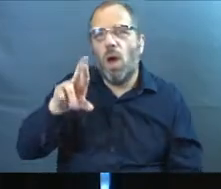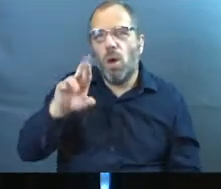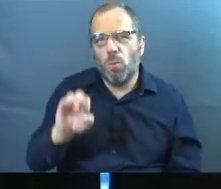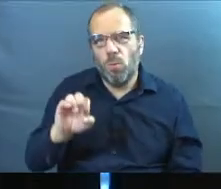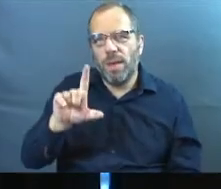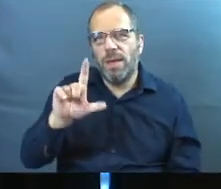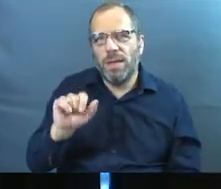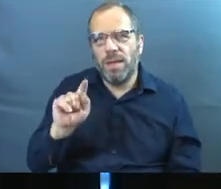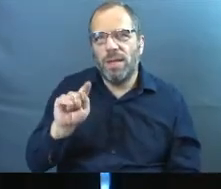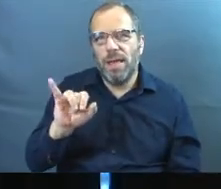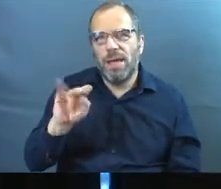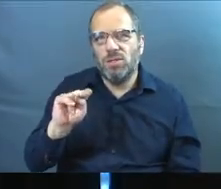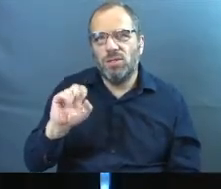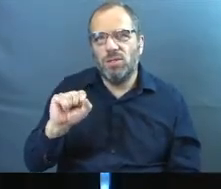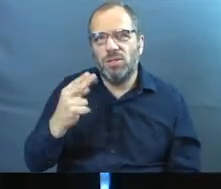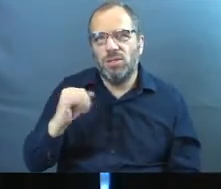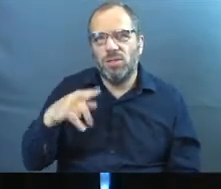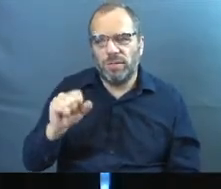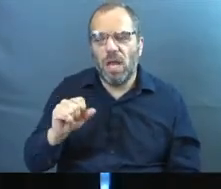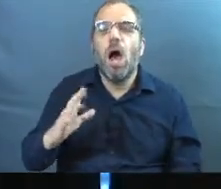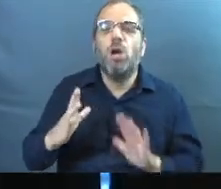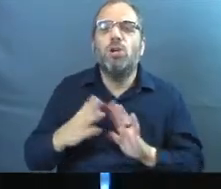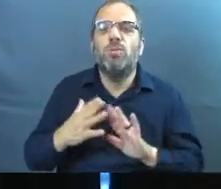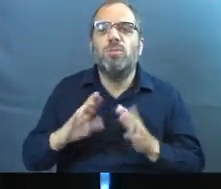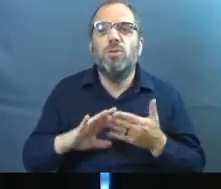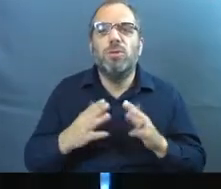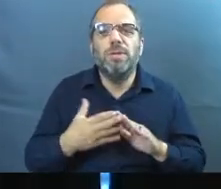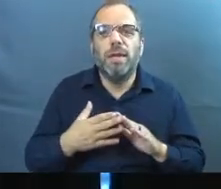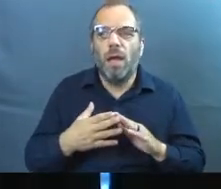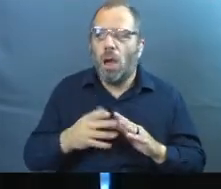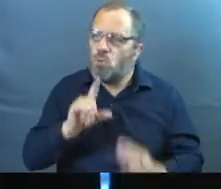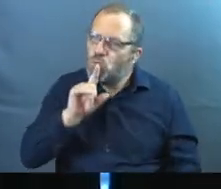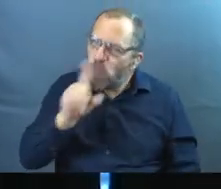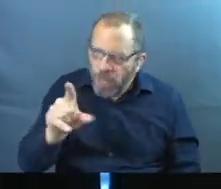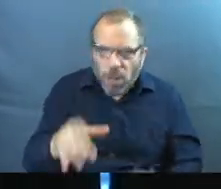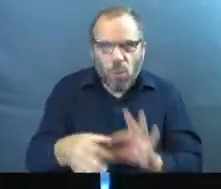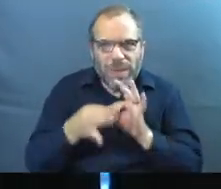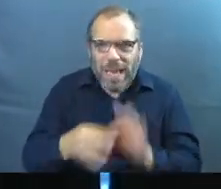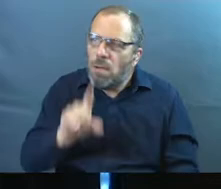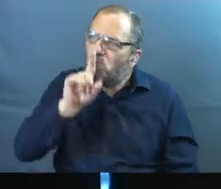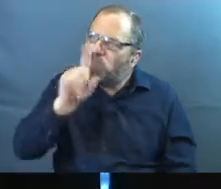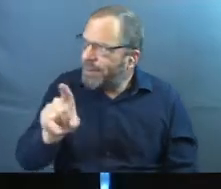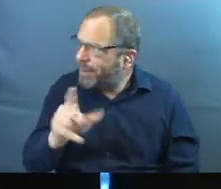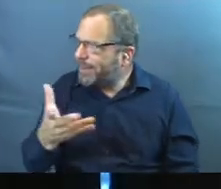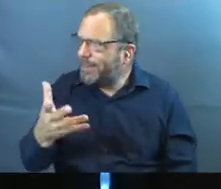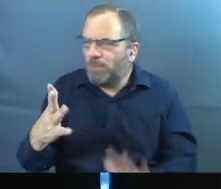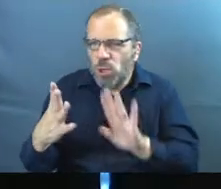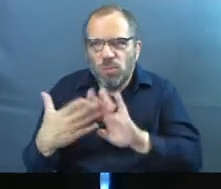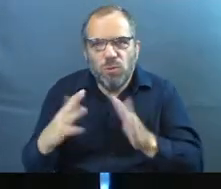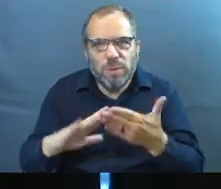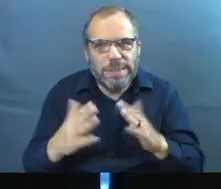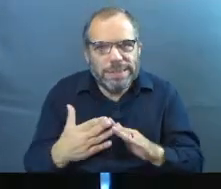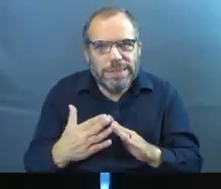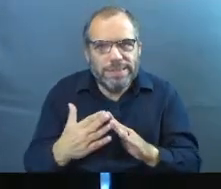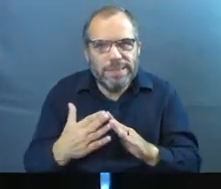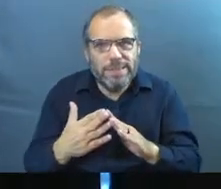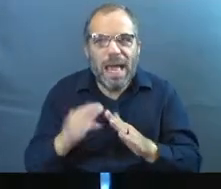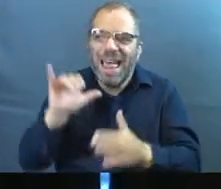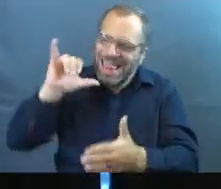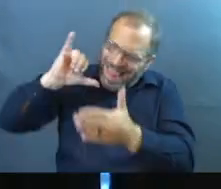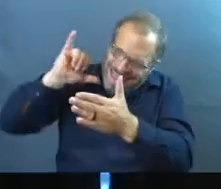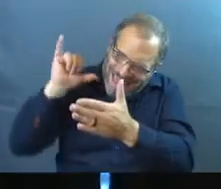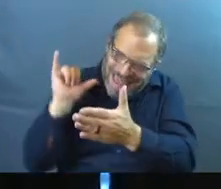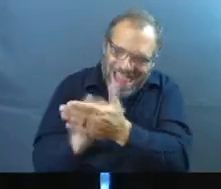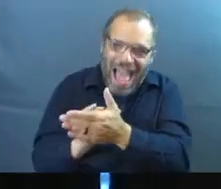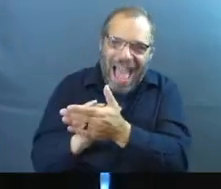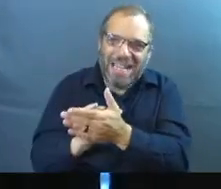It's community. Like I said, that's what we're talking about today. Authentic relationships, authentic community. That